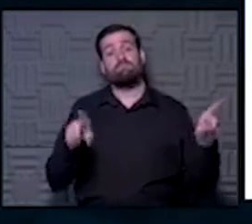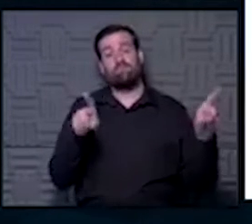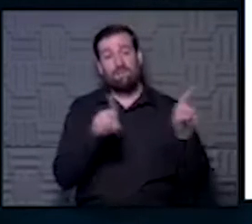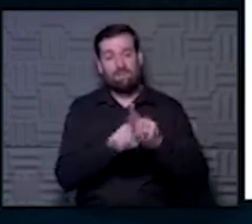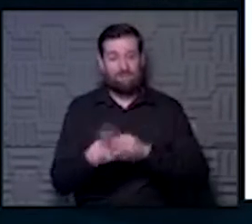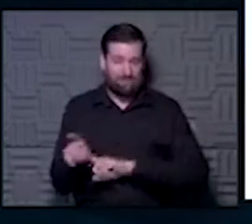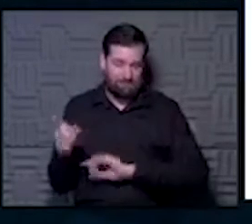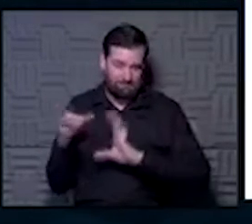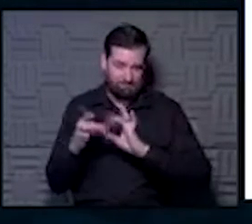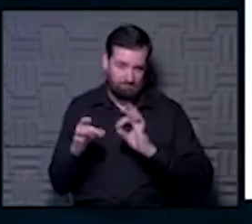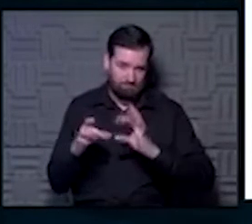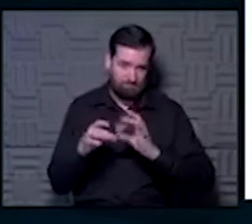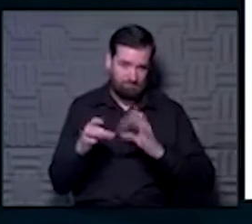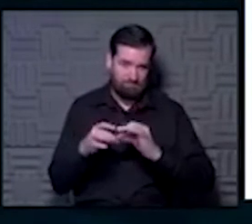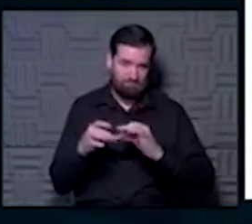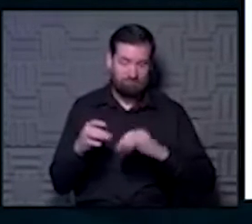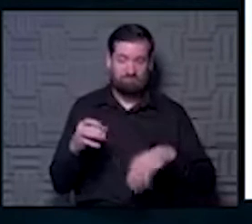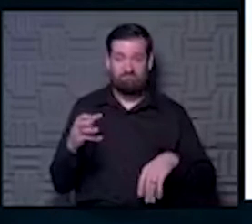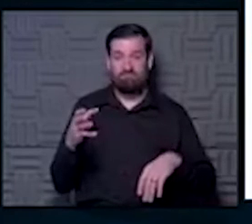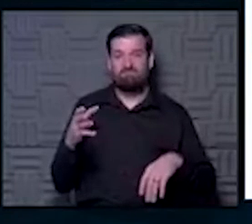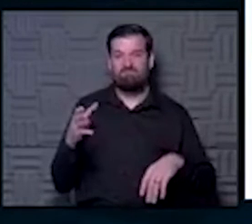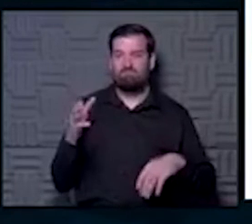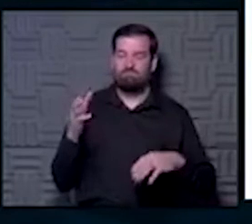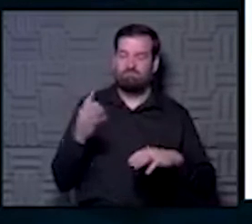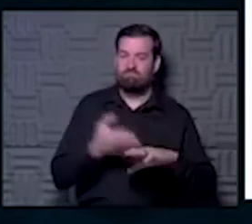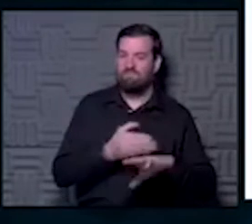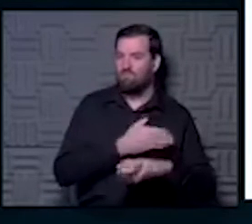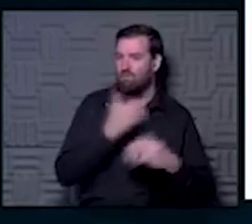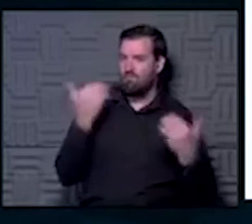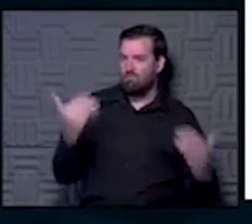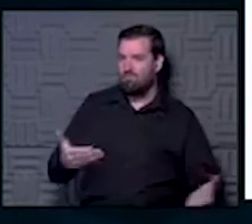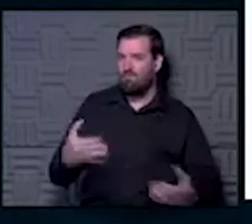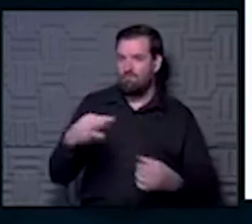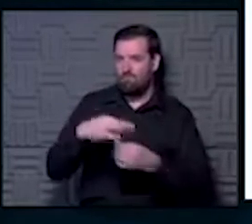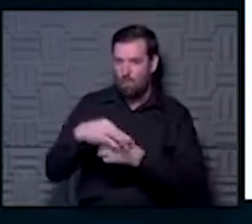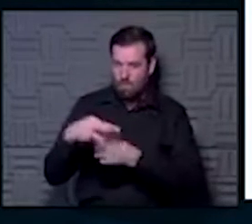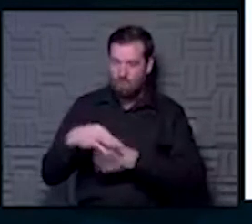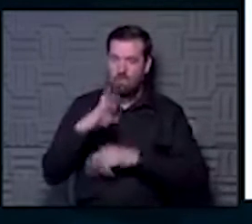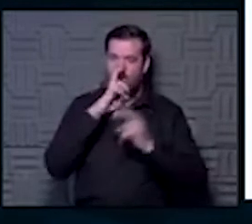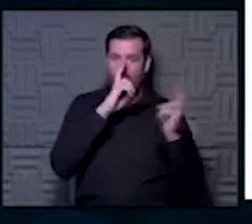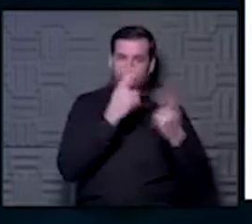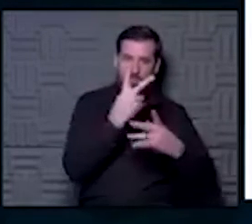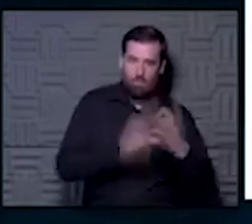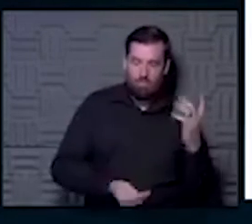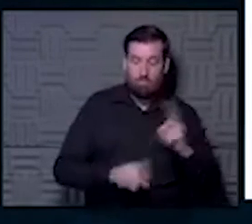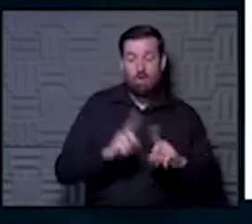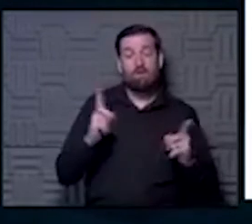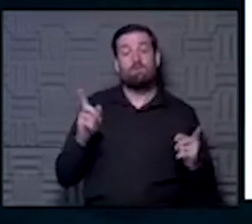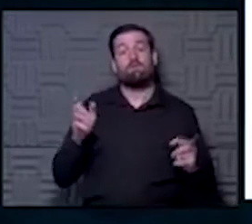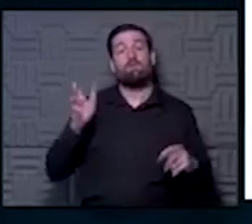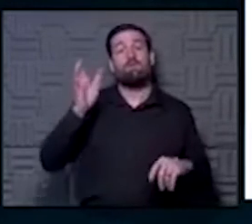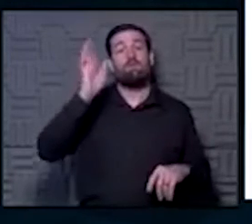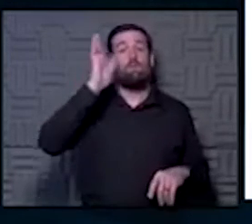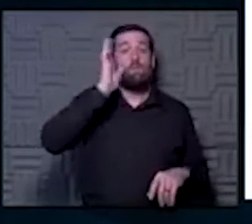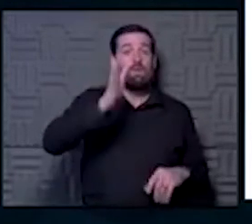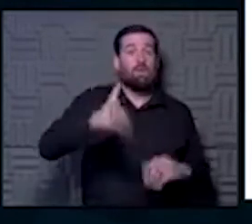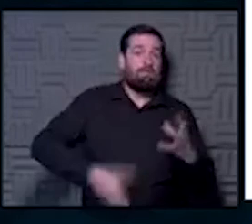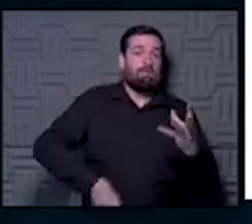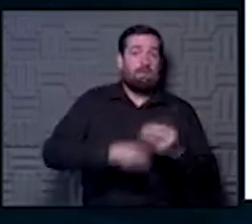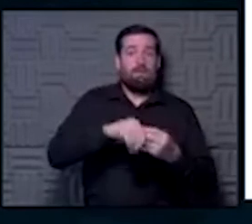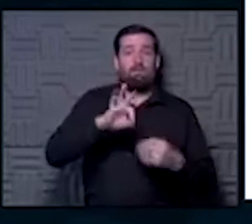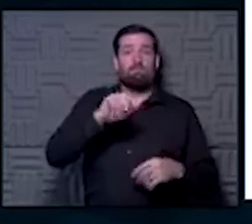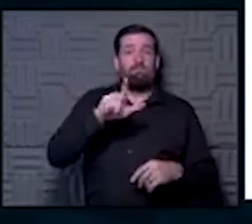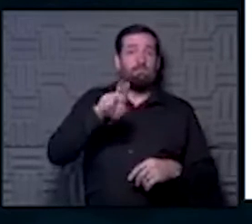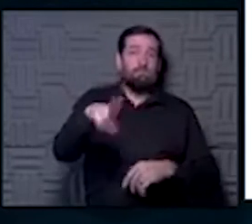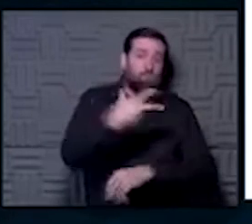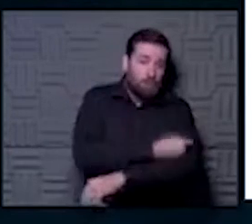note before we, I'll move on to the Halloween of voting bit in a minute, but I wanted to mention that we will be adding flu shots to